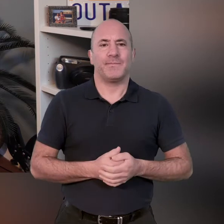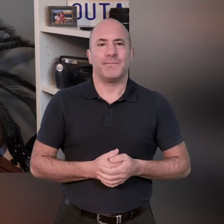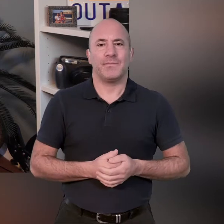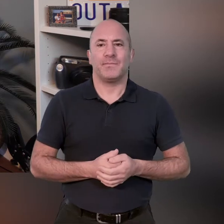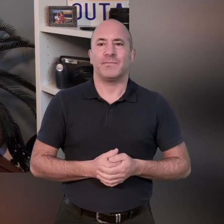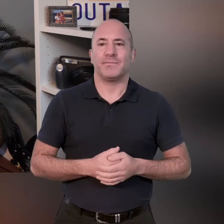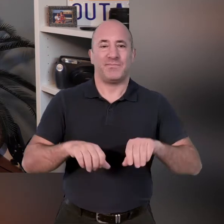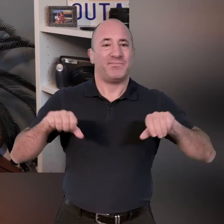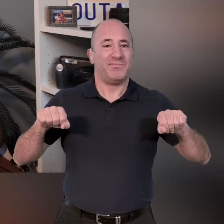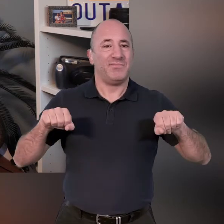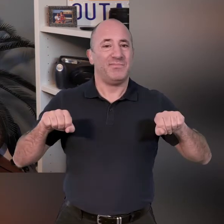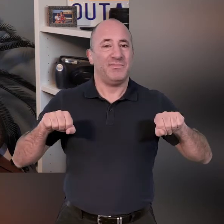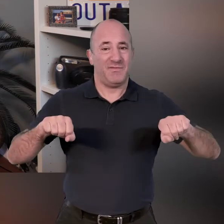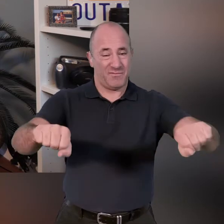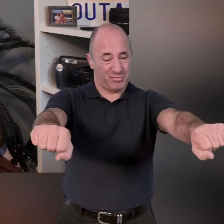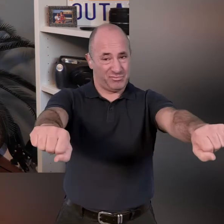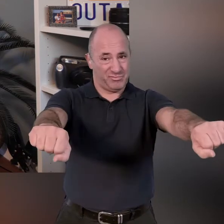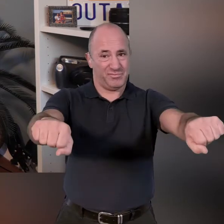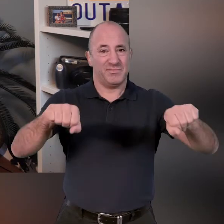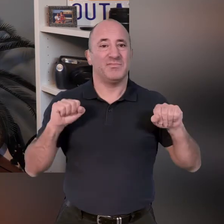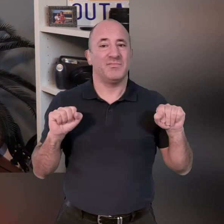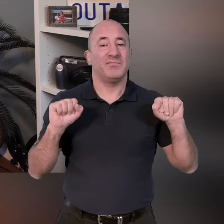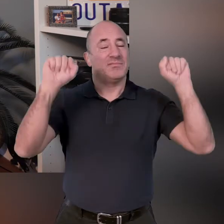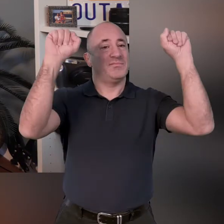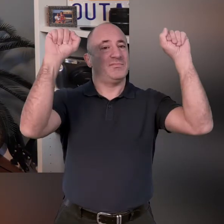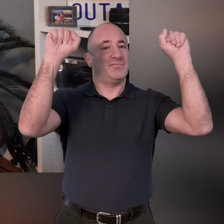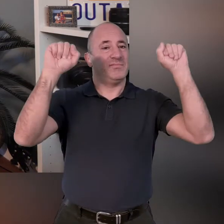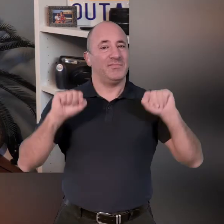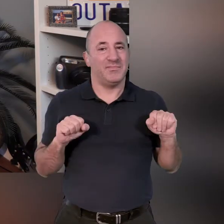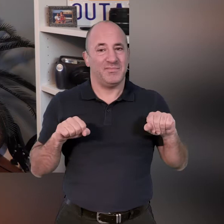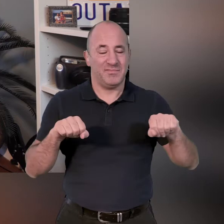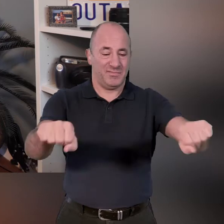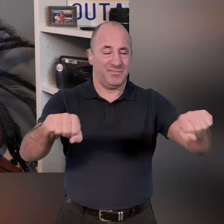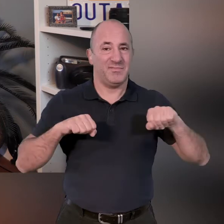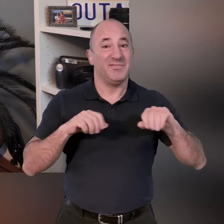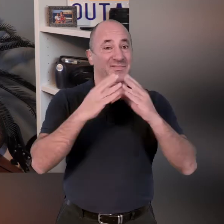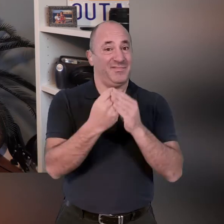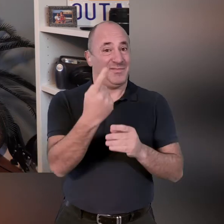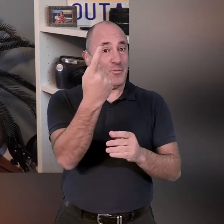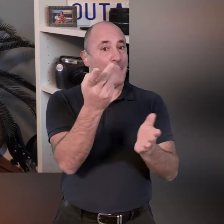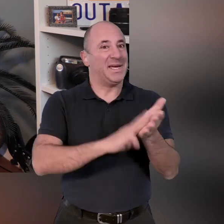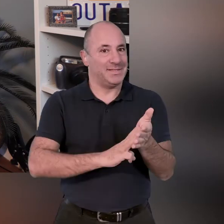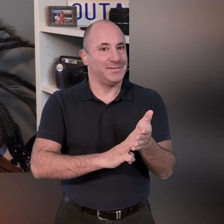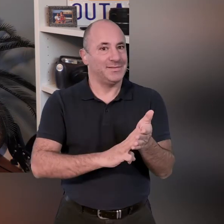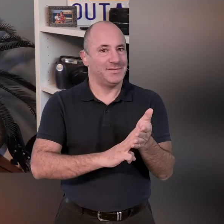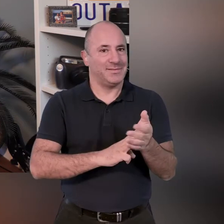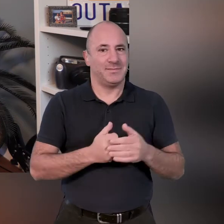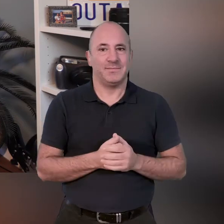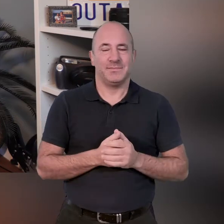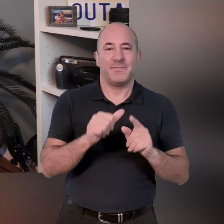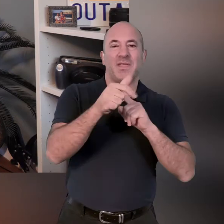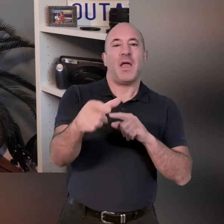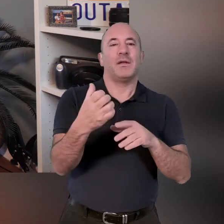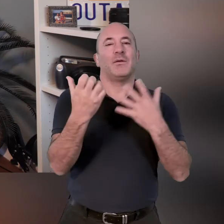going to do for the minute is going to go pushing the hands out forwards and then pushing the hands up above your head so one minute like that and then with